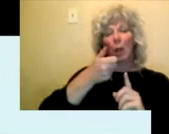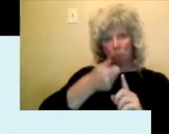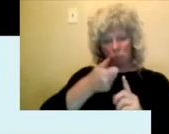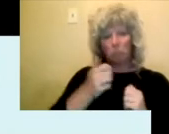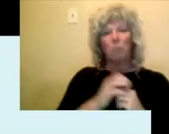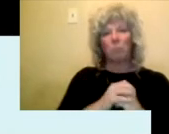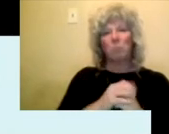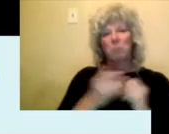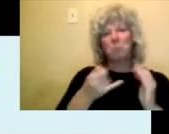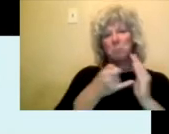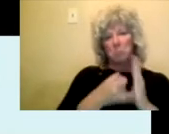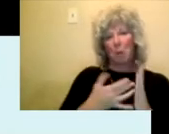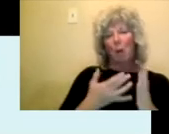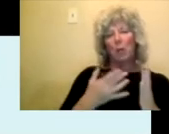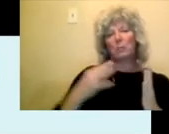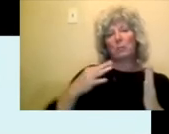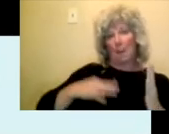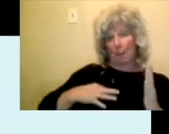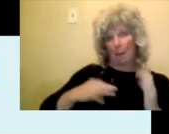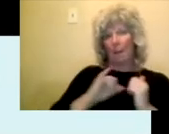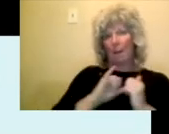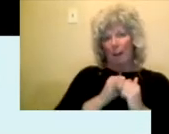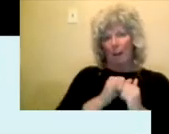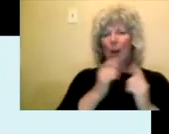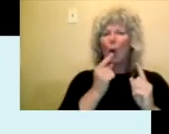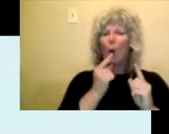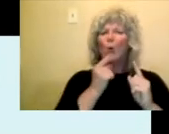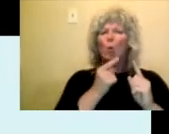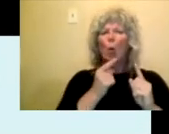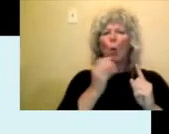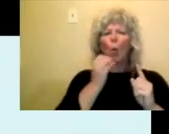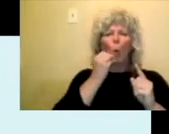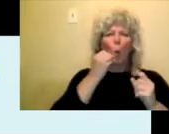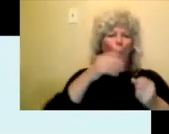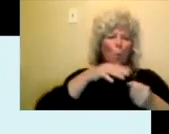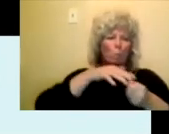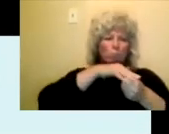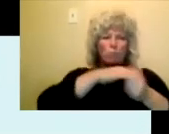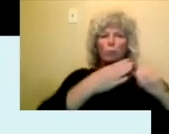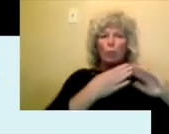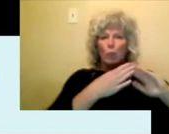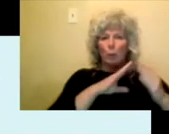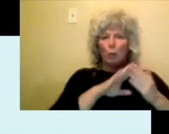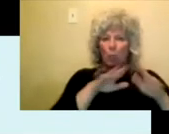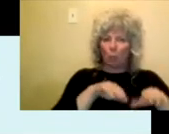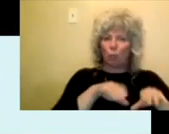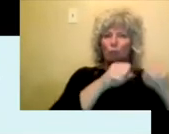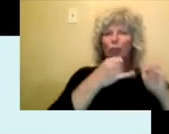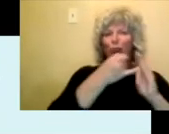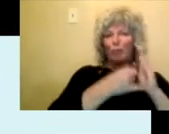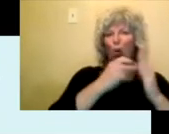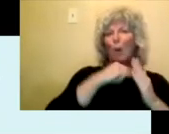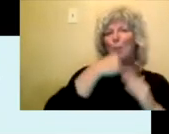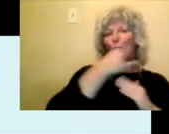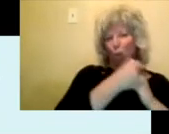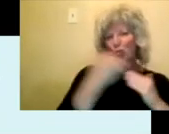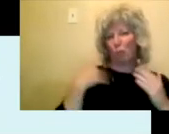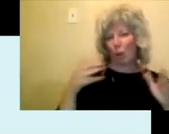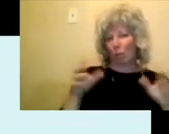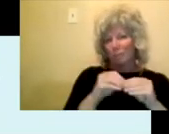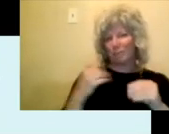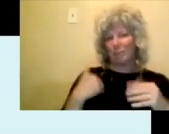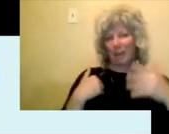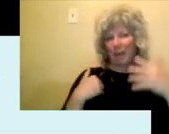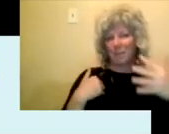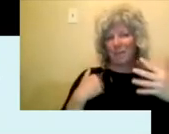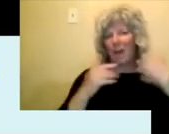undertake, uh, arts projects in their communities. So we have, uh, uh, five categories. We have community arts